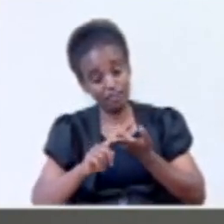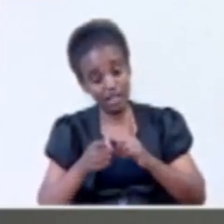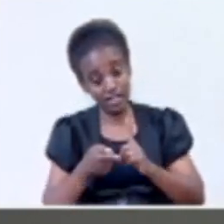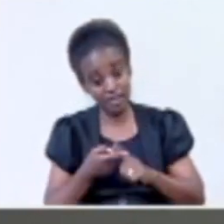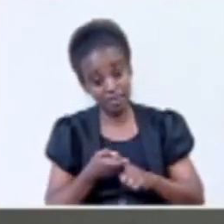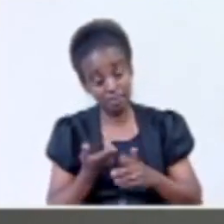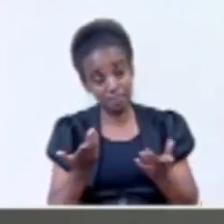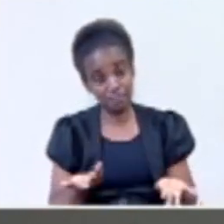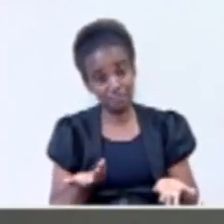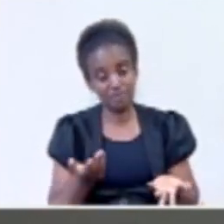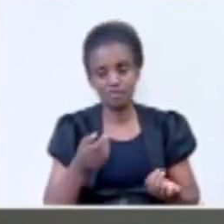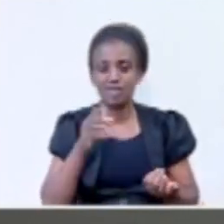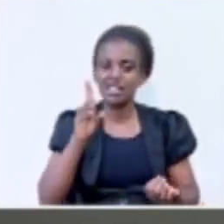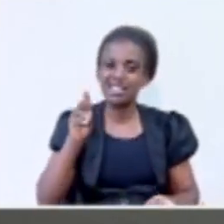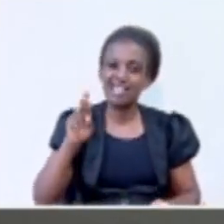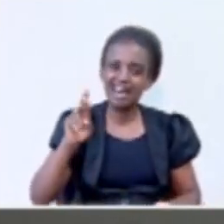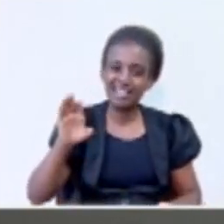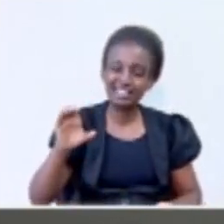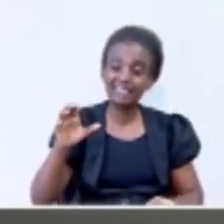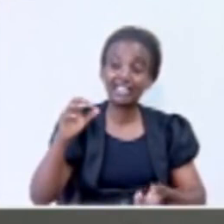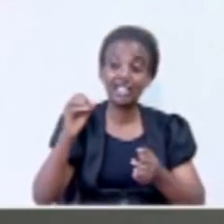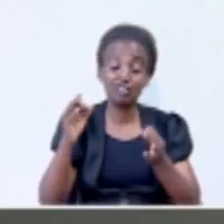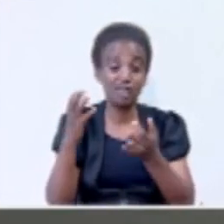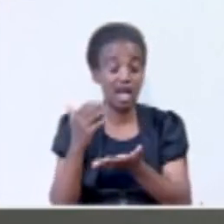one, DRC has been very helpful